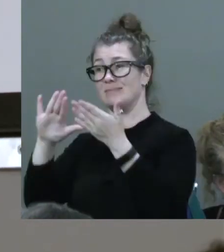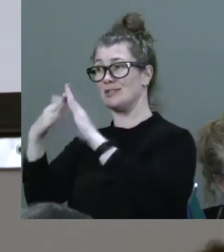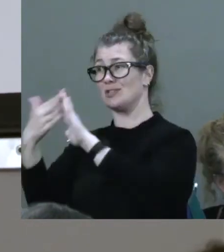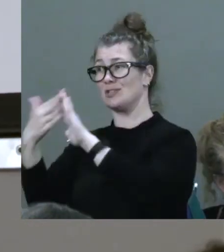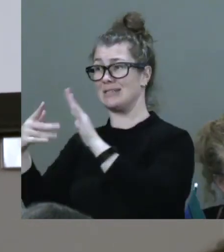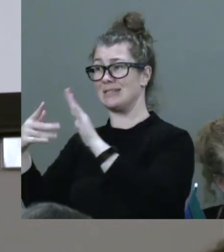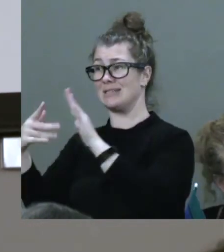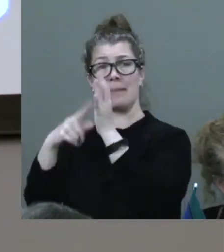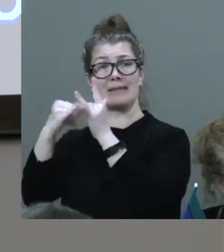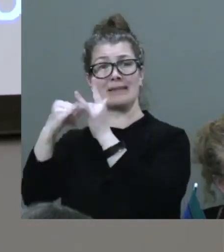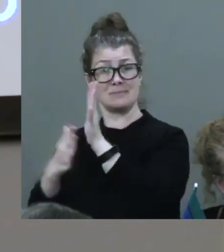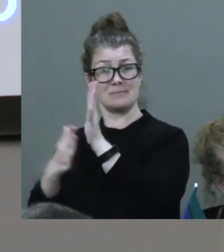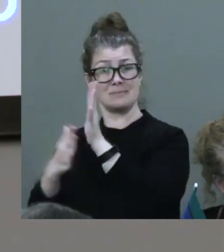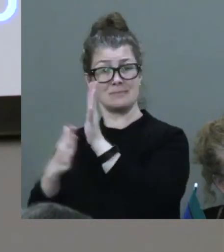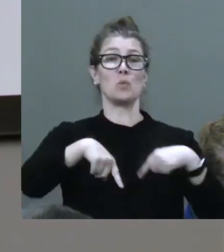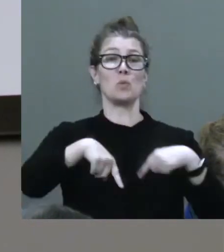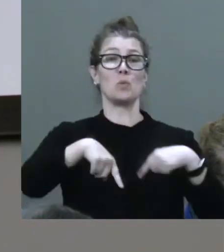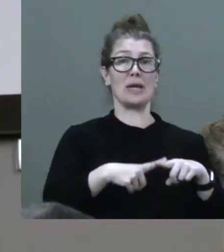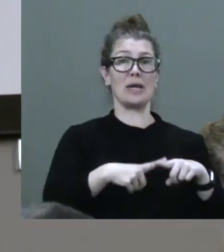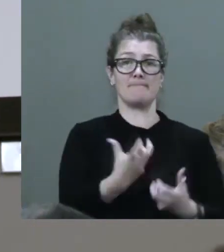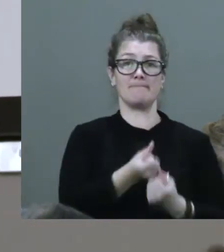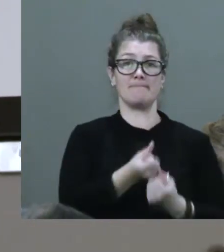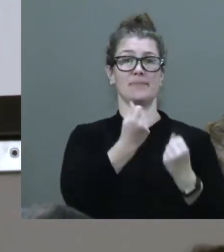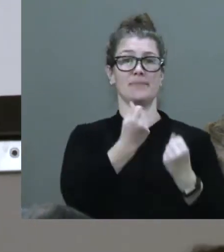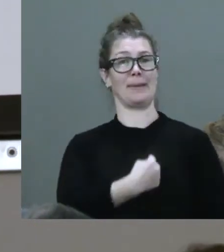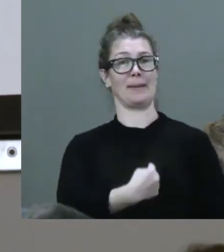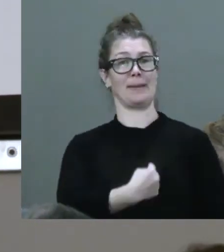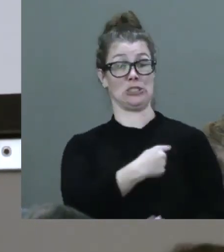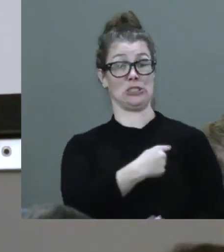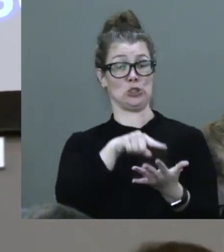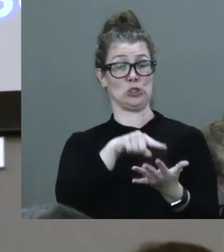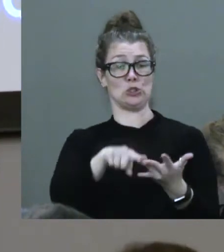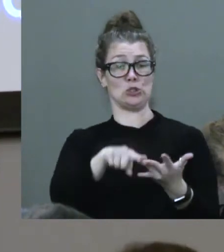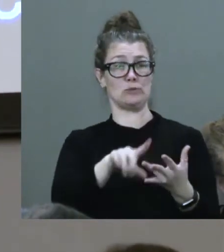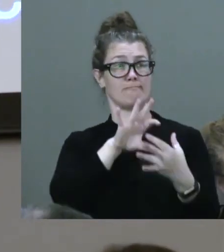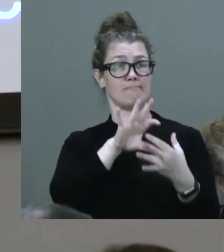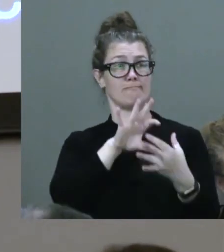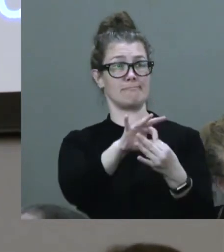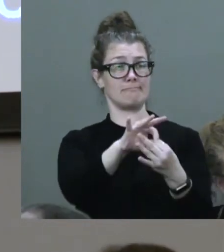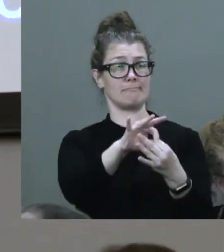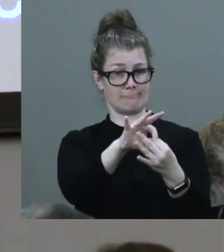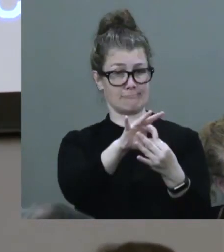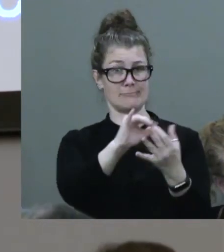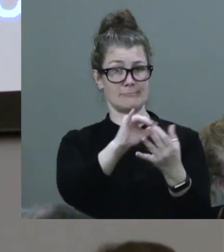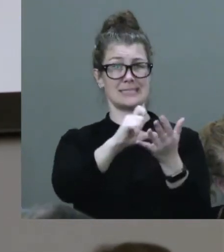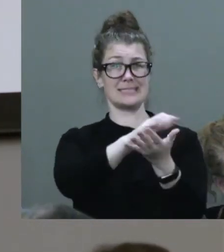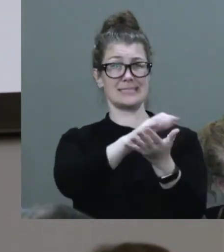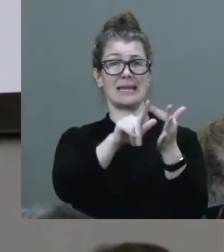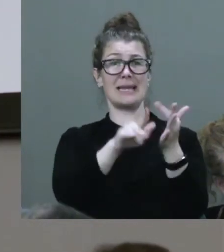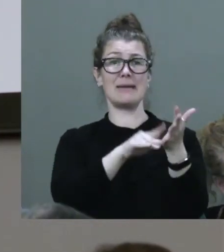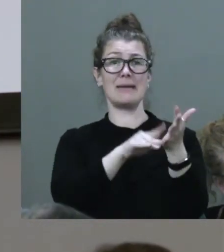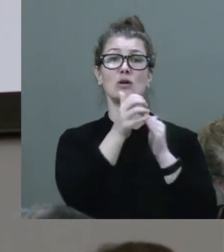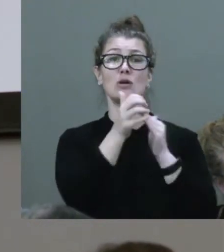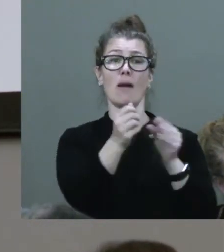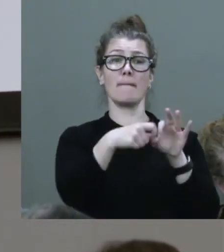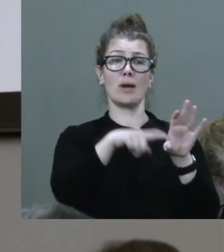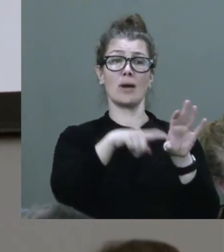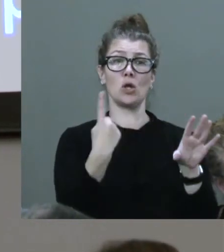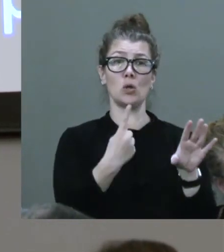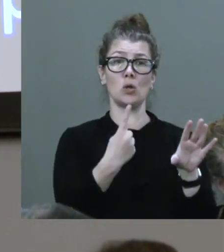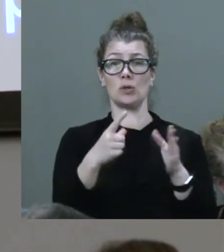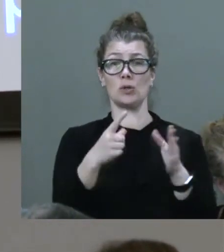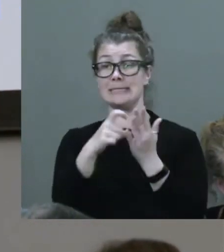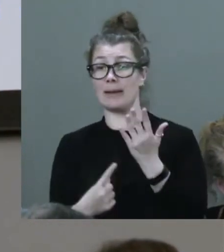extract a commitment to a scheme guided by disabled people, for